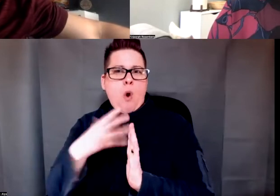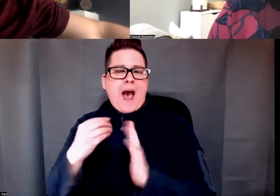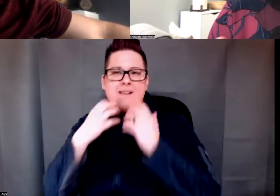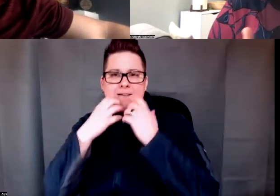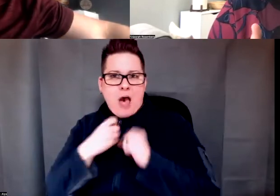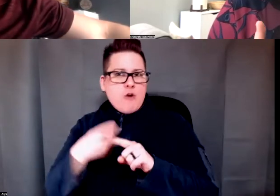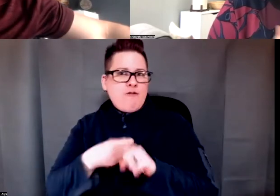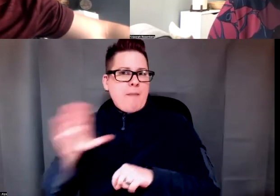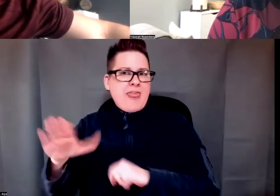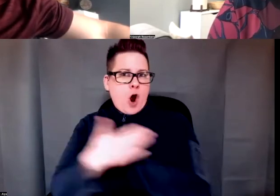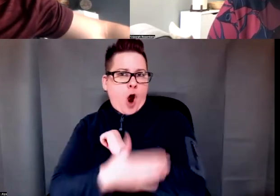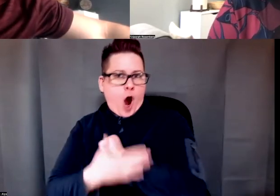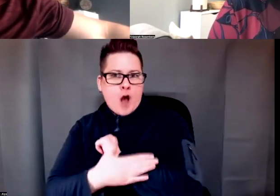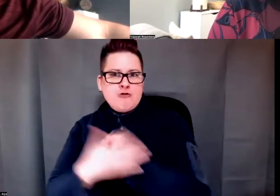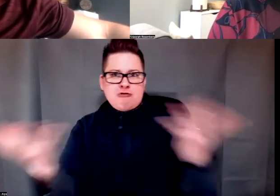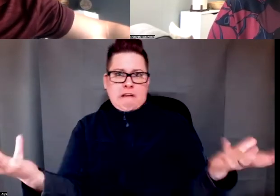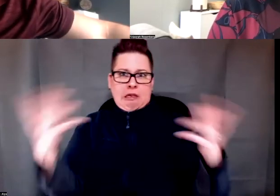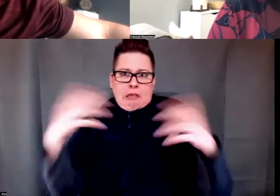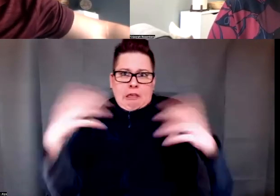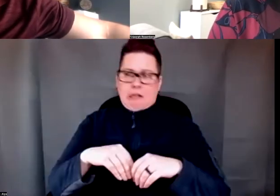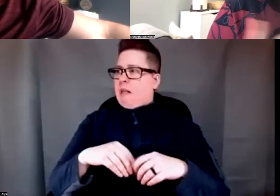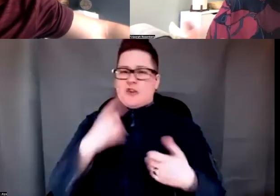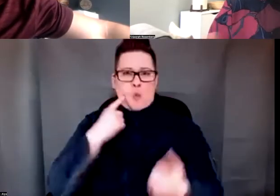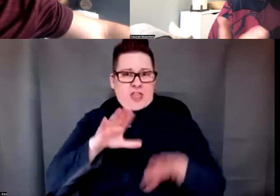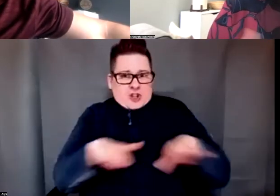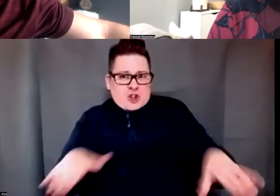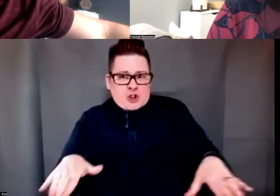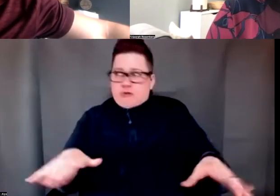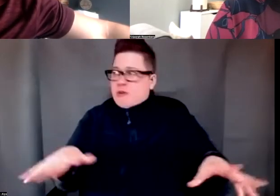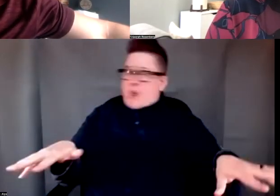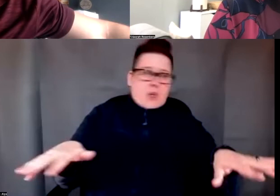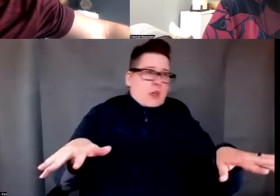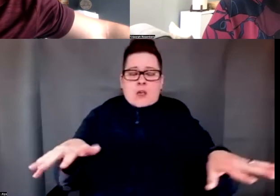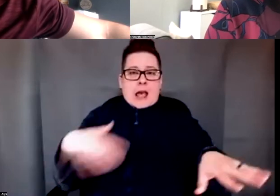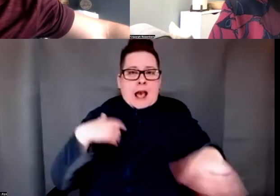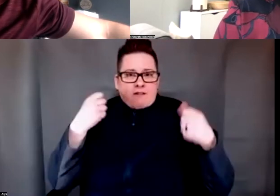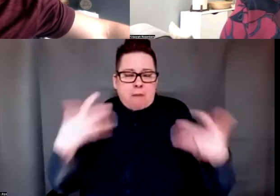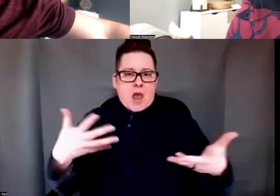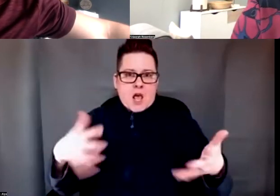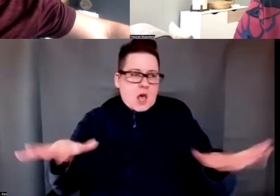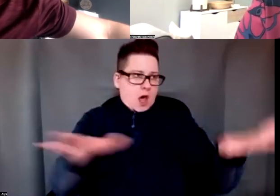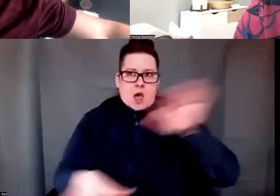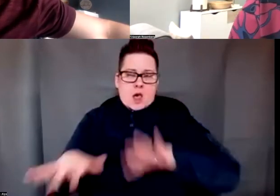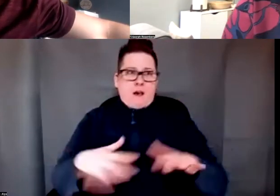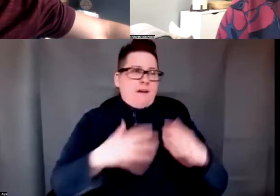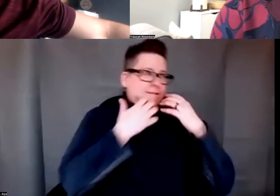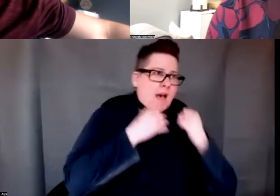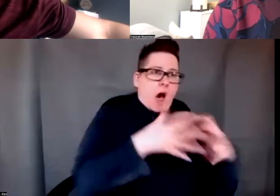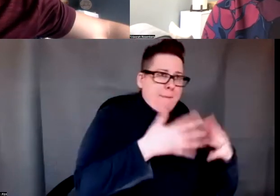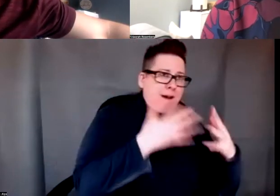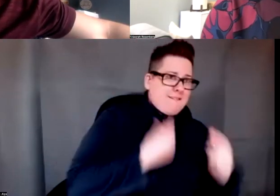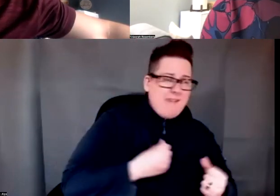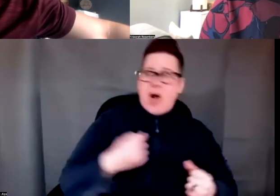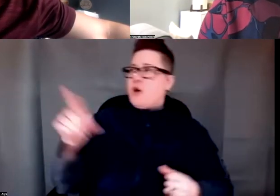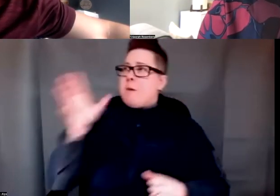particular families in the midst of navigating a system that is surrounded by lots of other values. You know, the research on